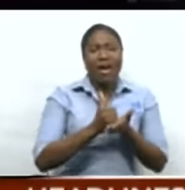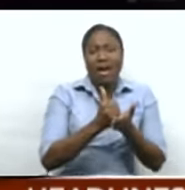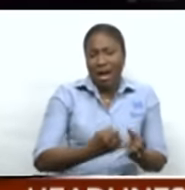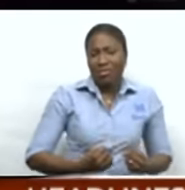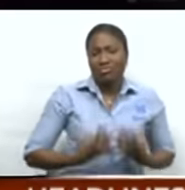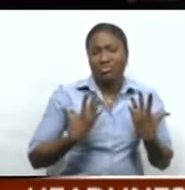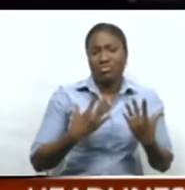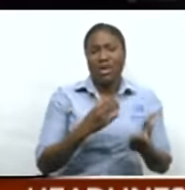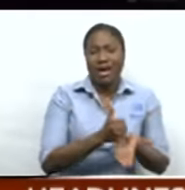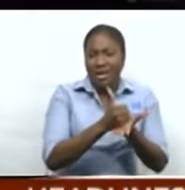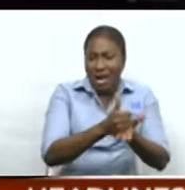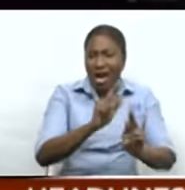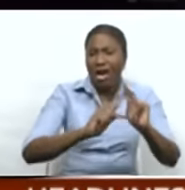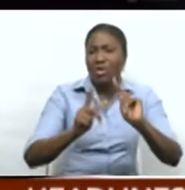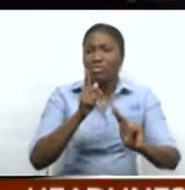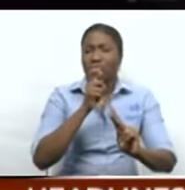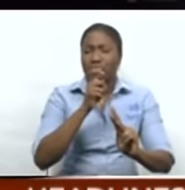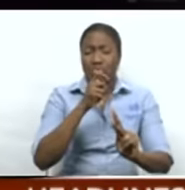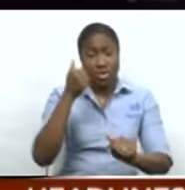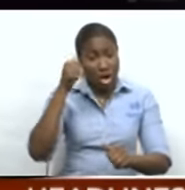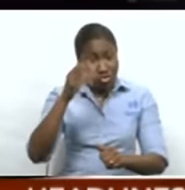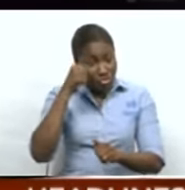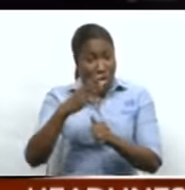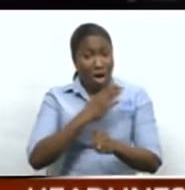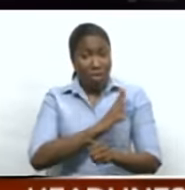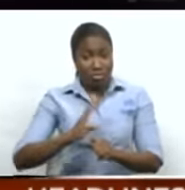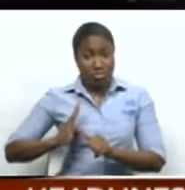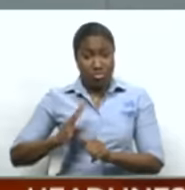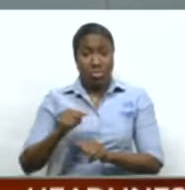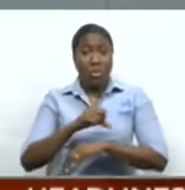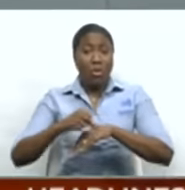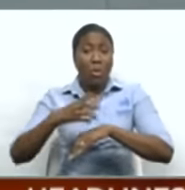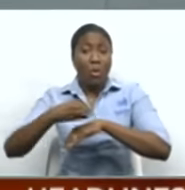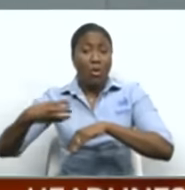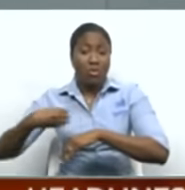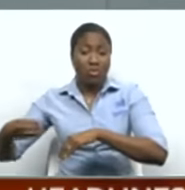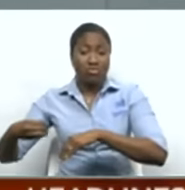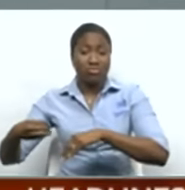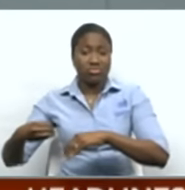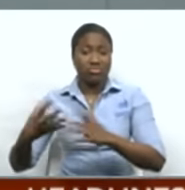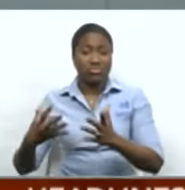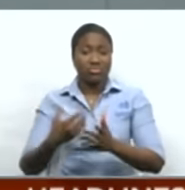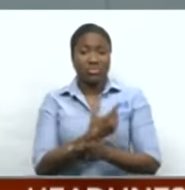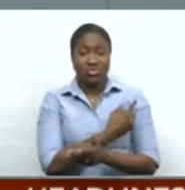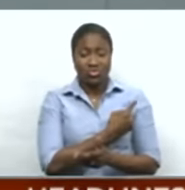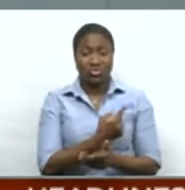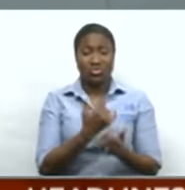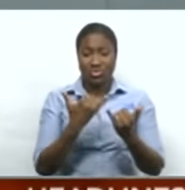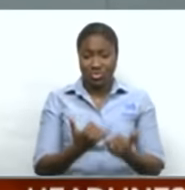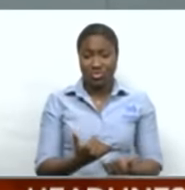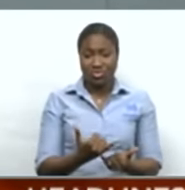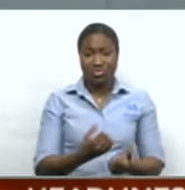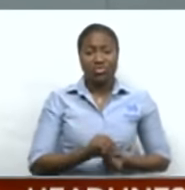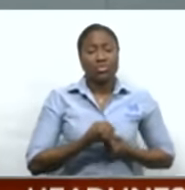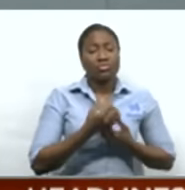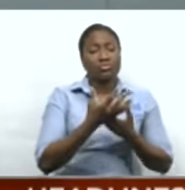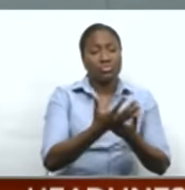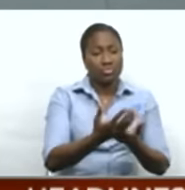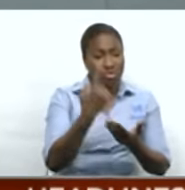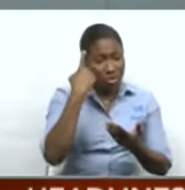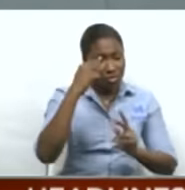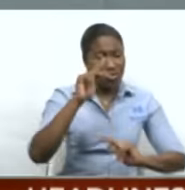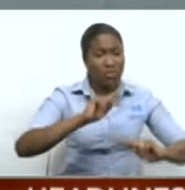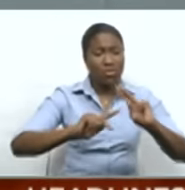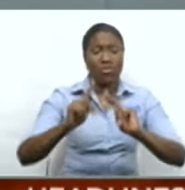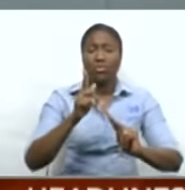to the loss of a breast. She shared her story with Jessie Roundale. Mel Gabriel is breaking barriers and bearing it all to a society that